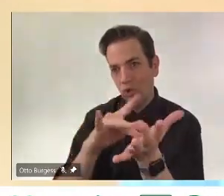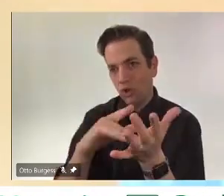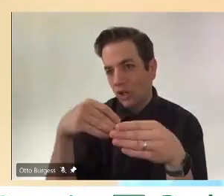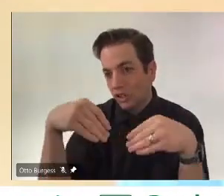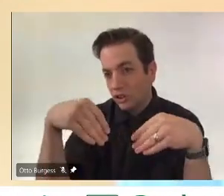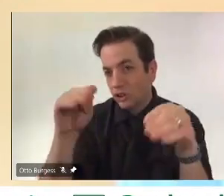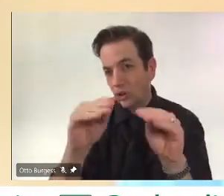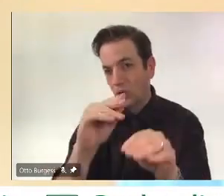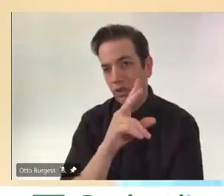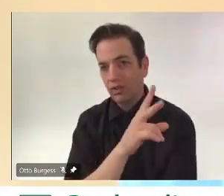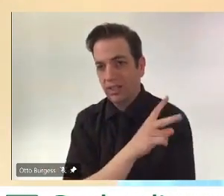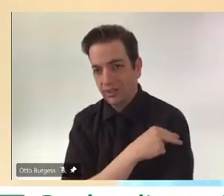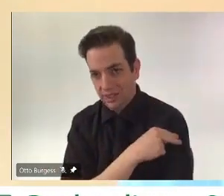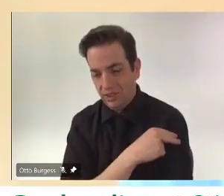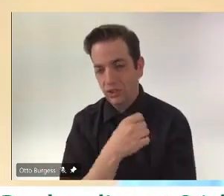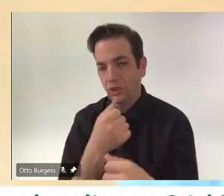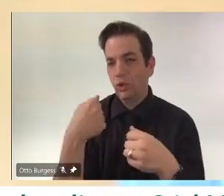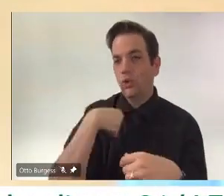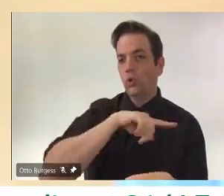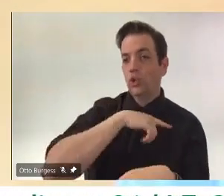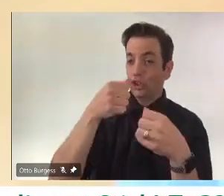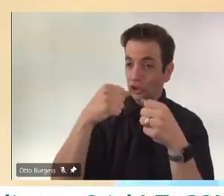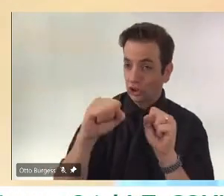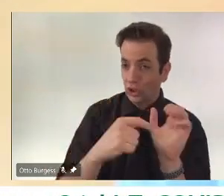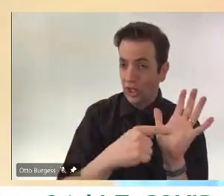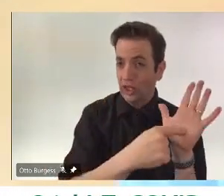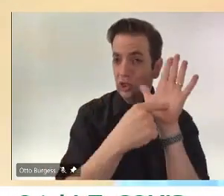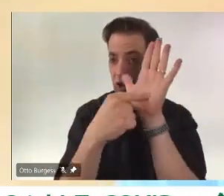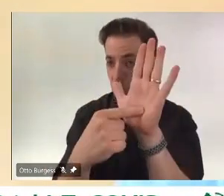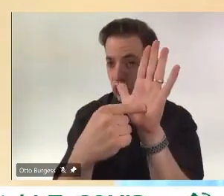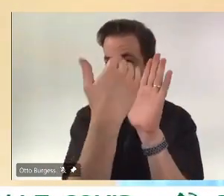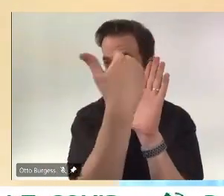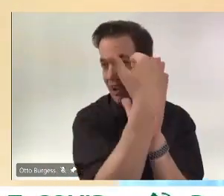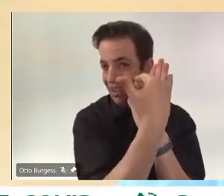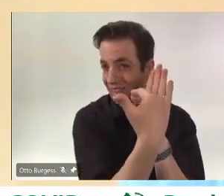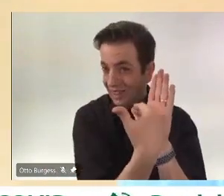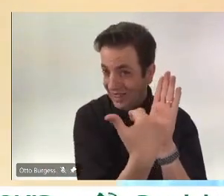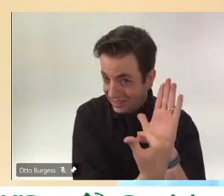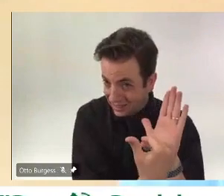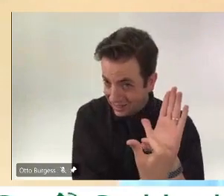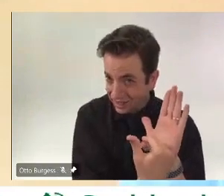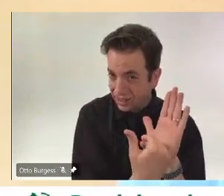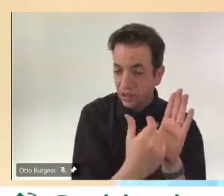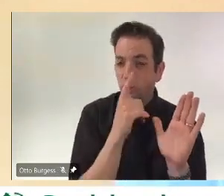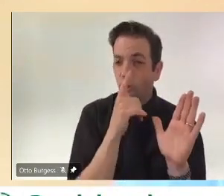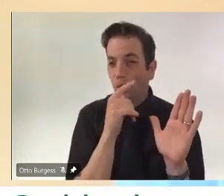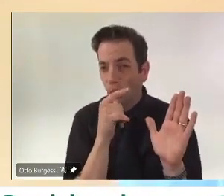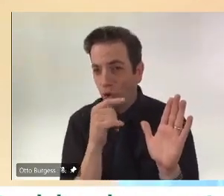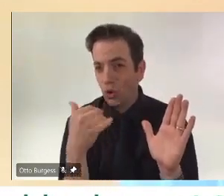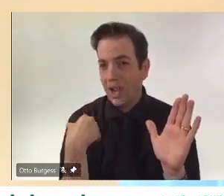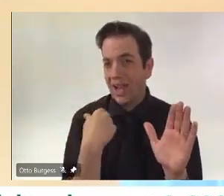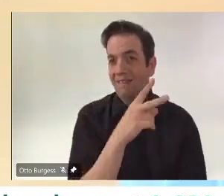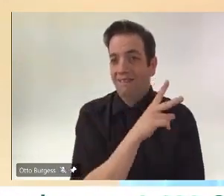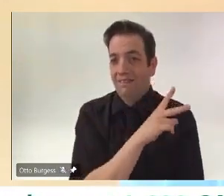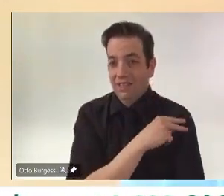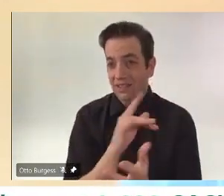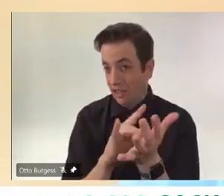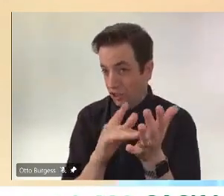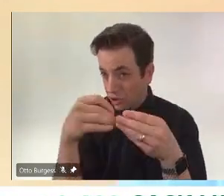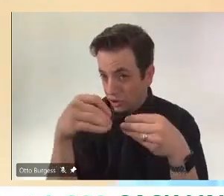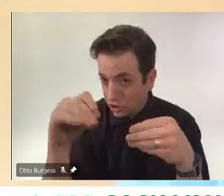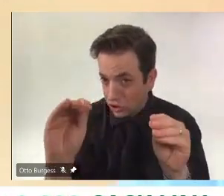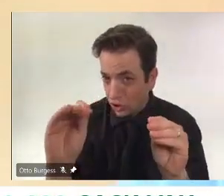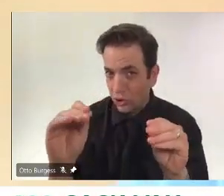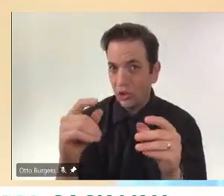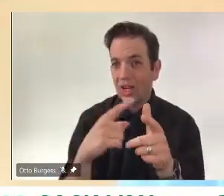vaccinations, but listing links to their online booking systems, their phone numbers if they're doing that booking by the phone. And as